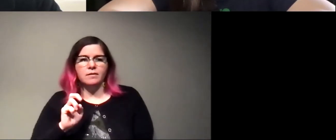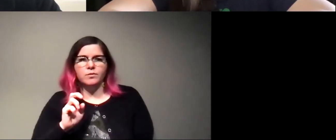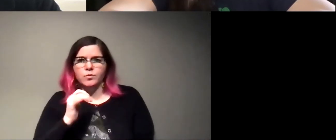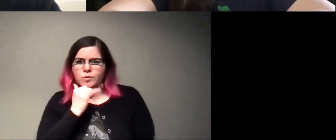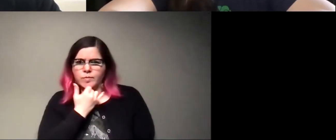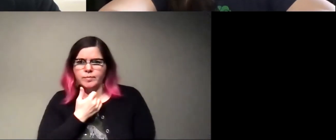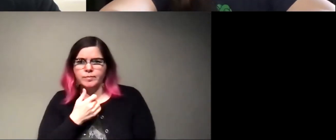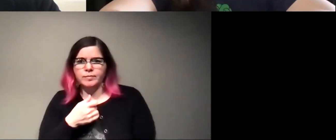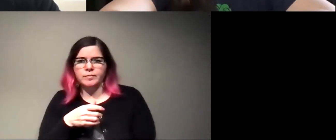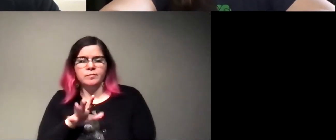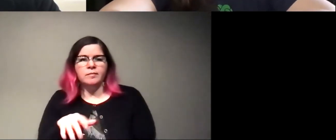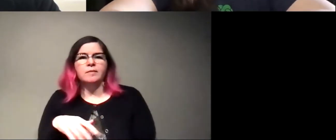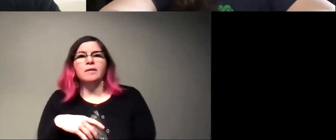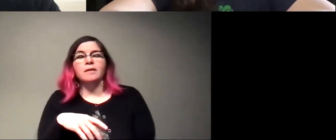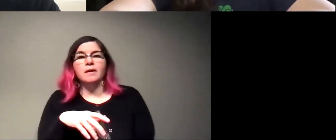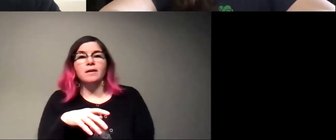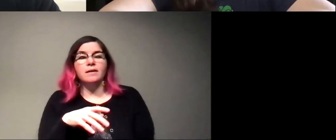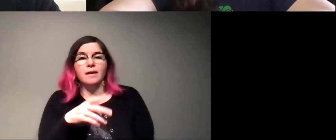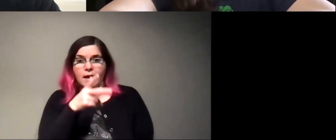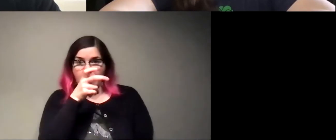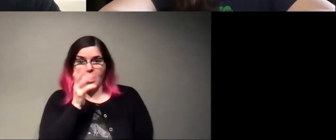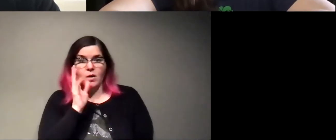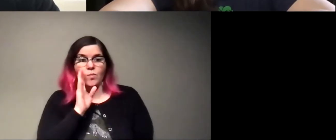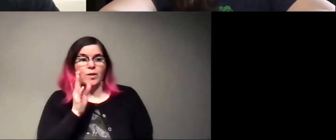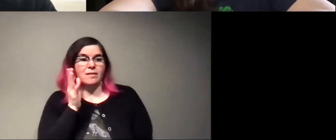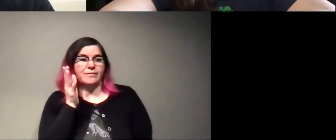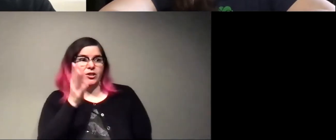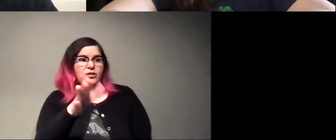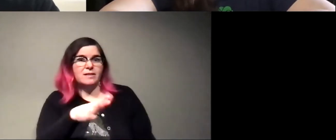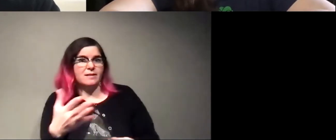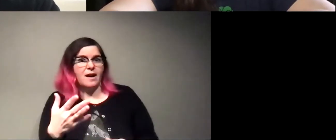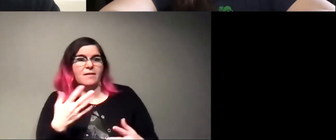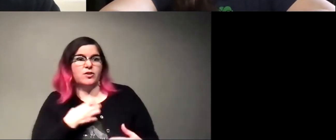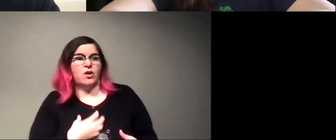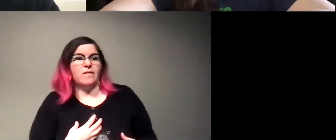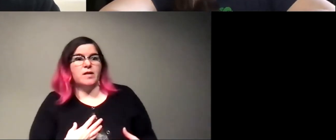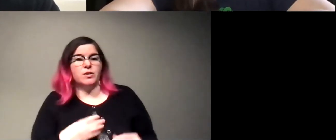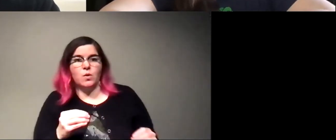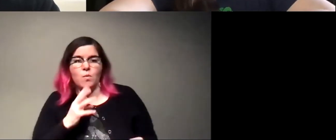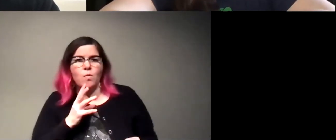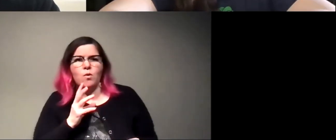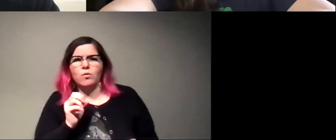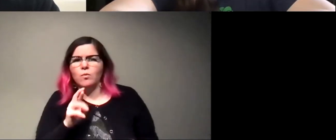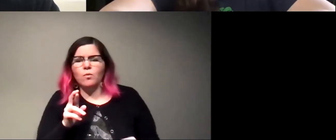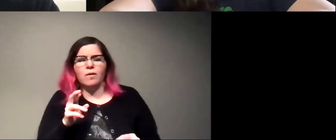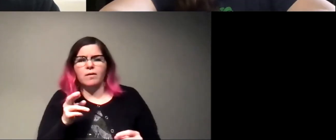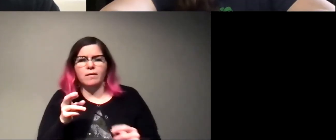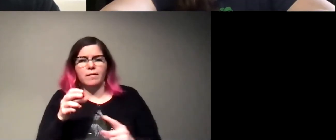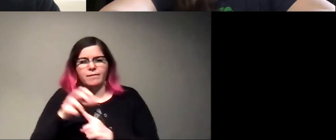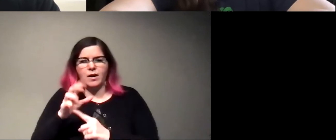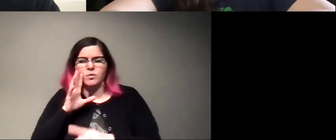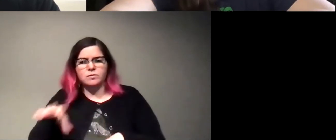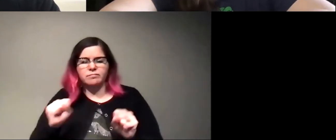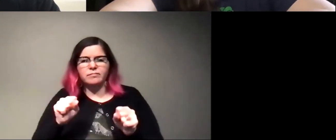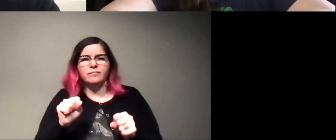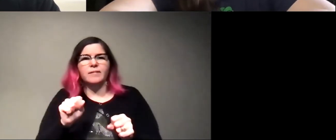scrolled on me. Will the event, will the ant eventually die of starvation or dehydration or will the fungus completely take over the ant and then use the ant carcass as a